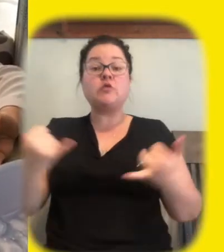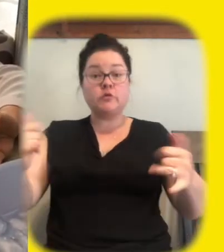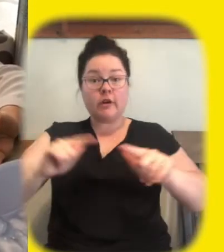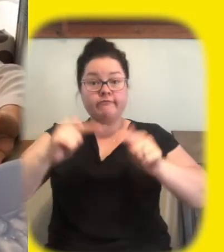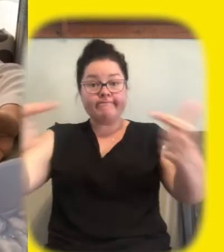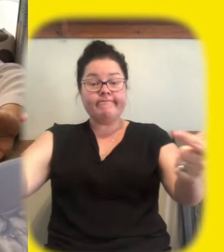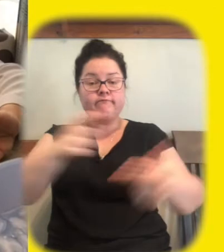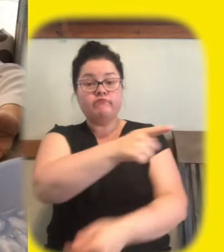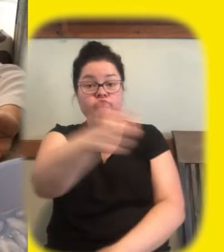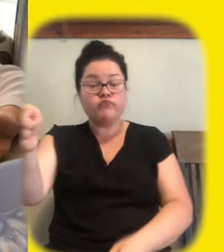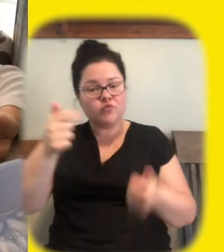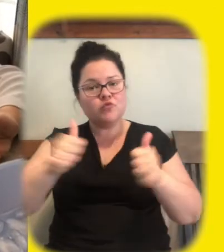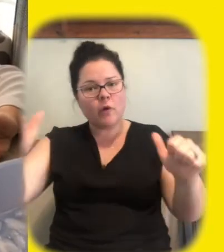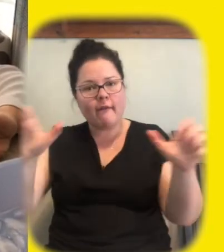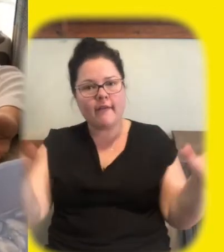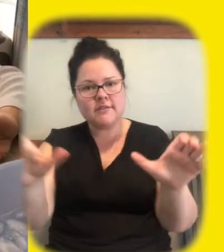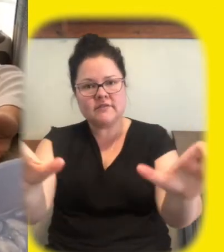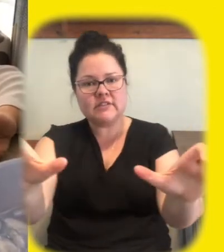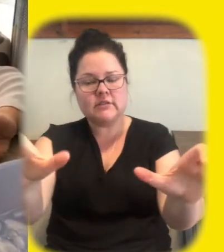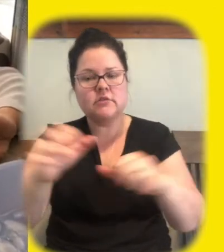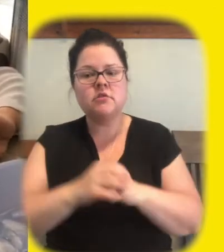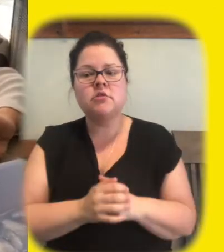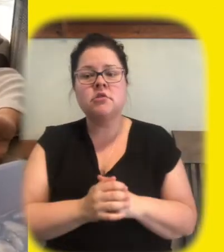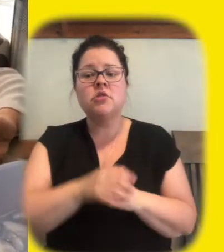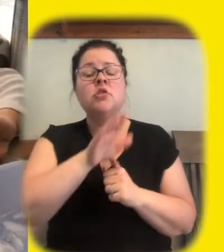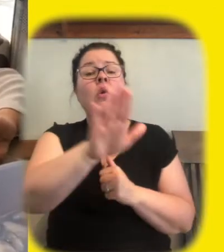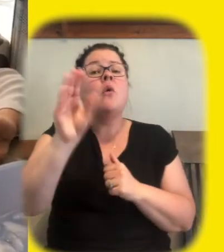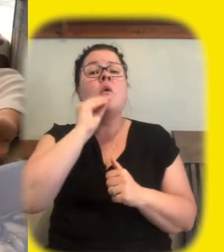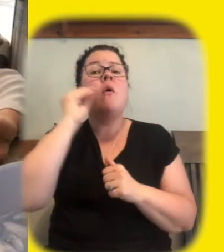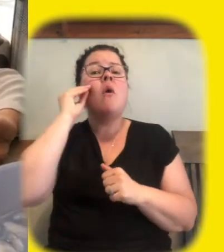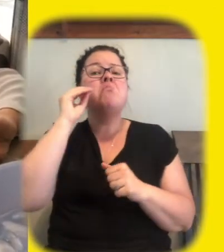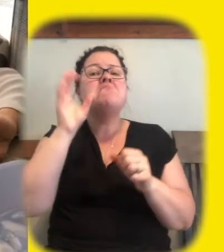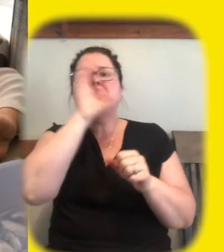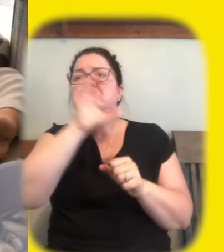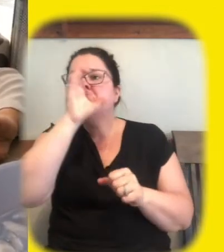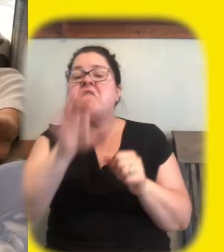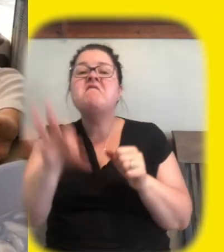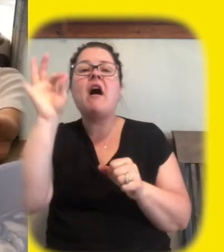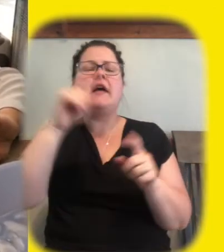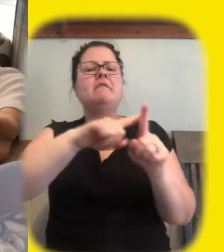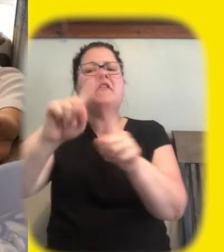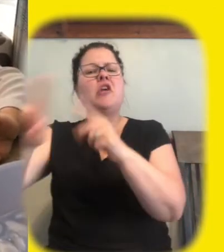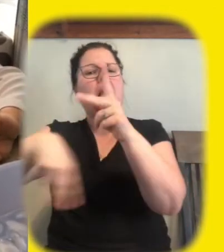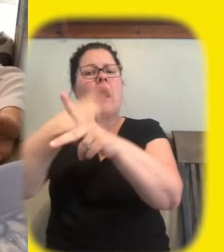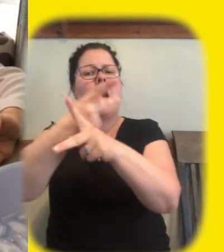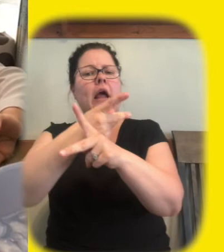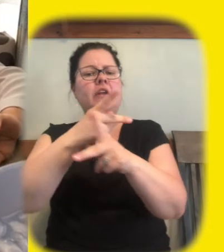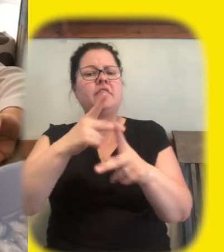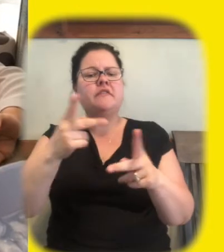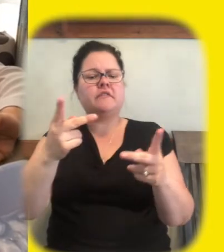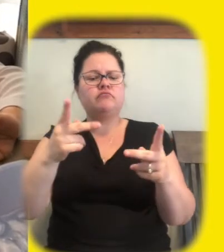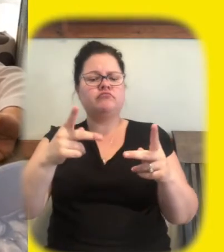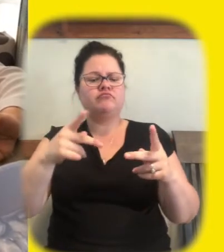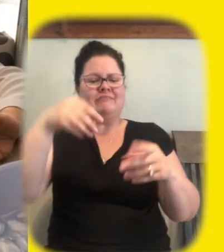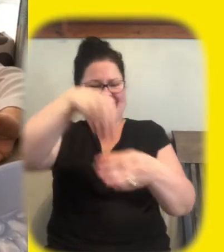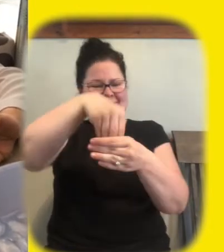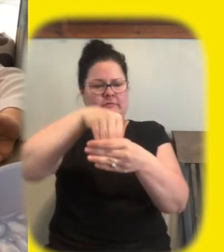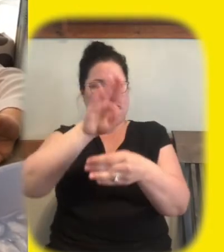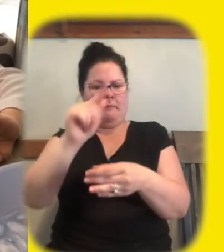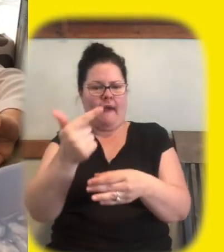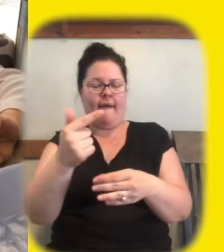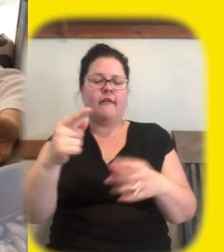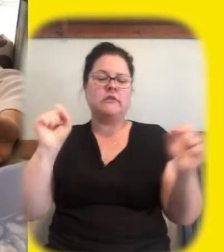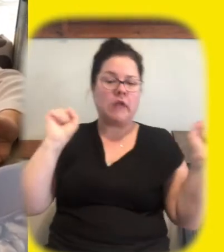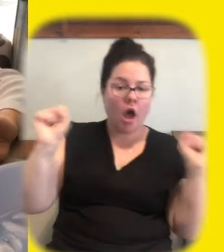at home can try this activity and they can try different types of insulation and actually time it all the way through